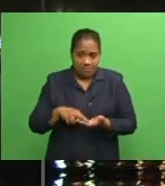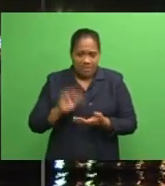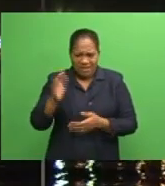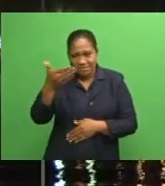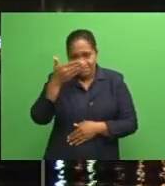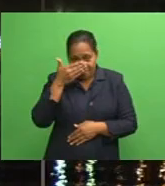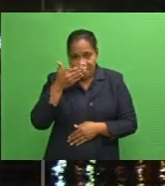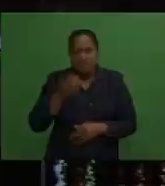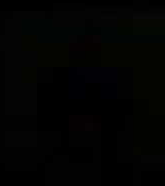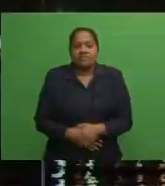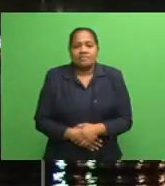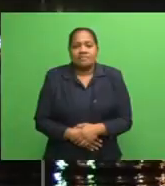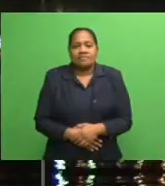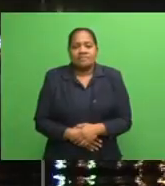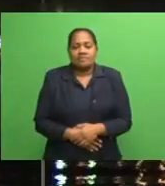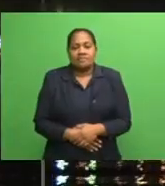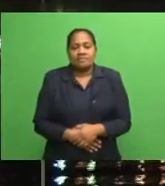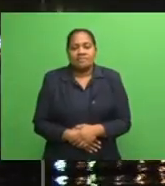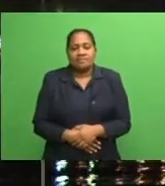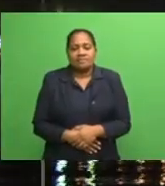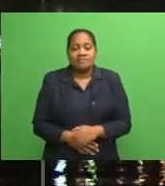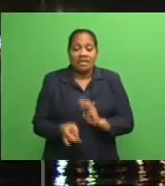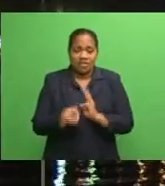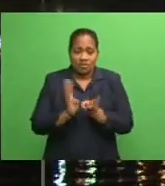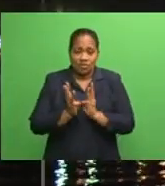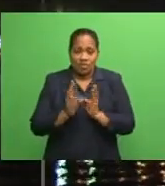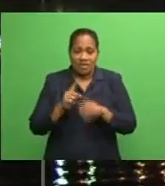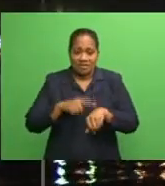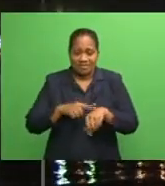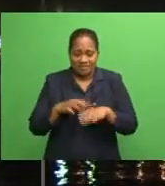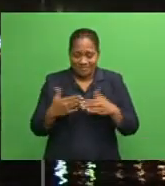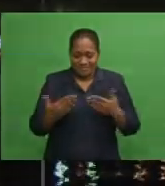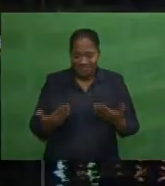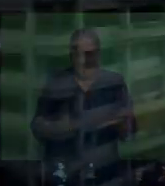weighed in investors. And it's weather time now with Angie.